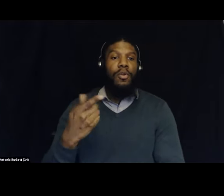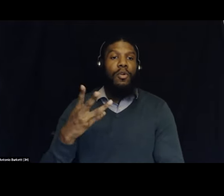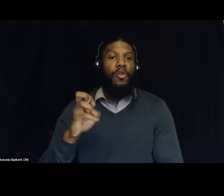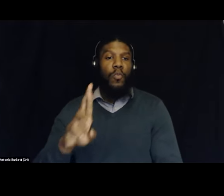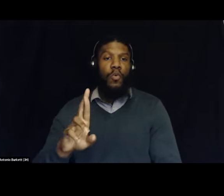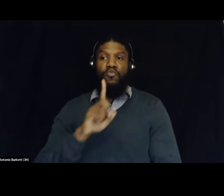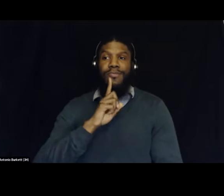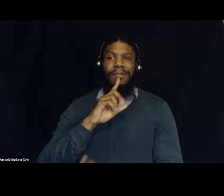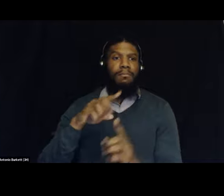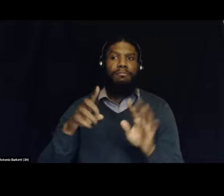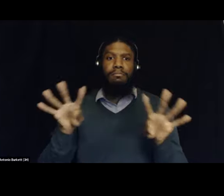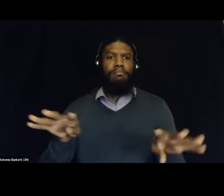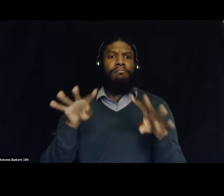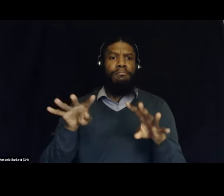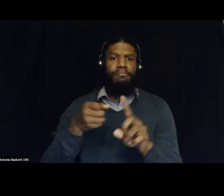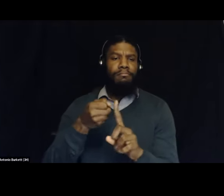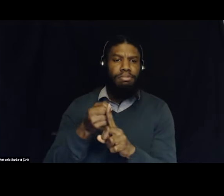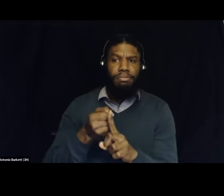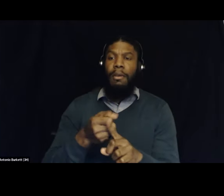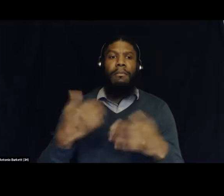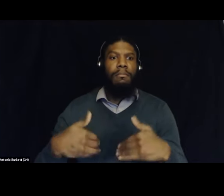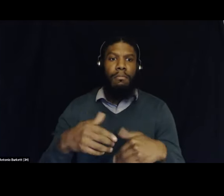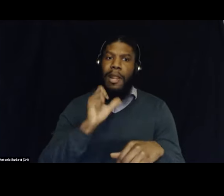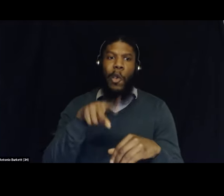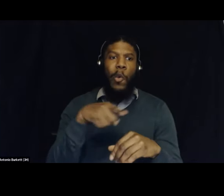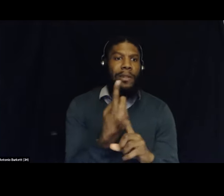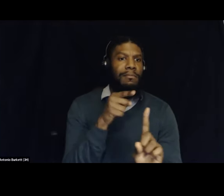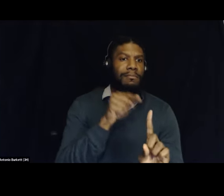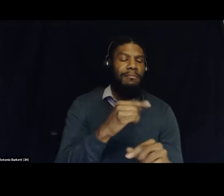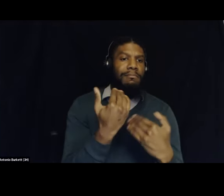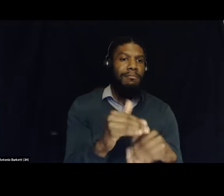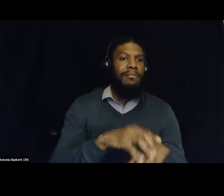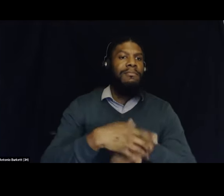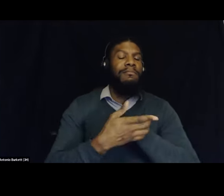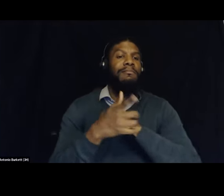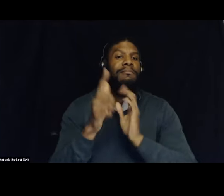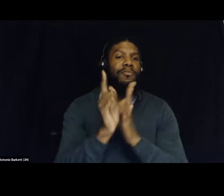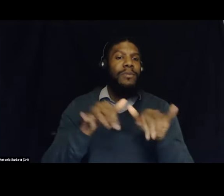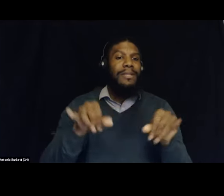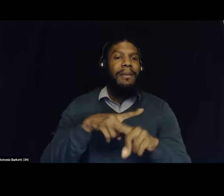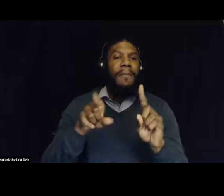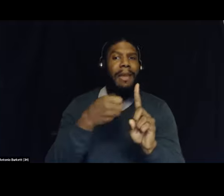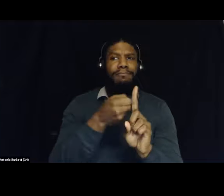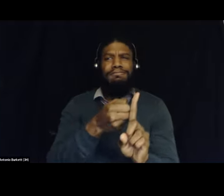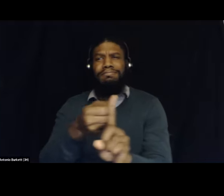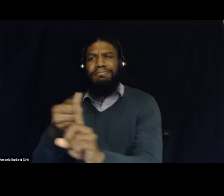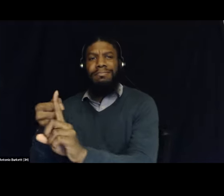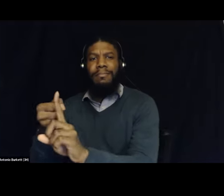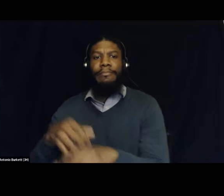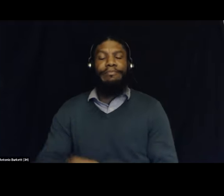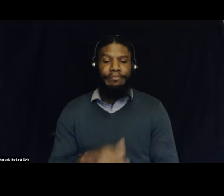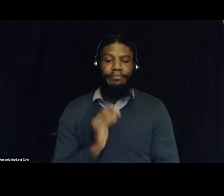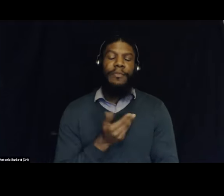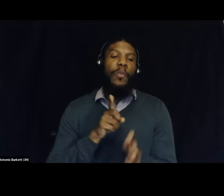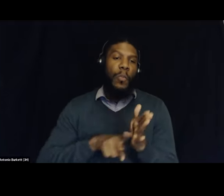the war on drugs extends far beyond the criminal legal system. In our recent strategic planning process, DPA made a